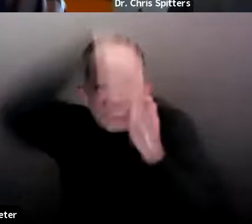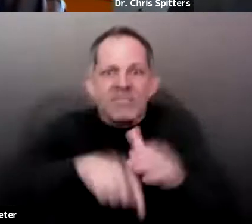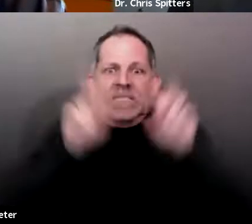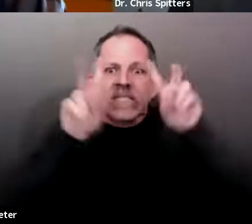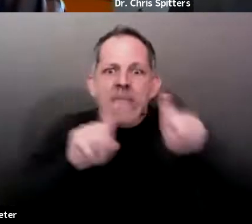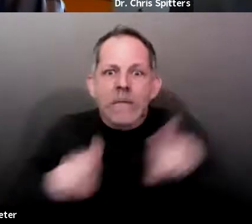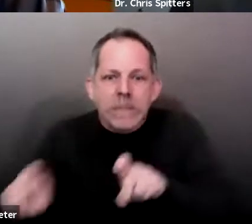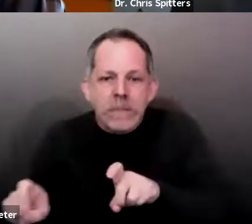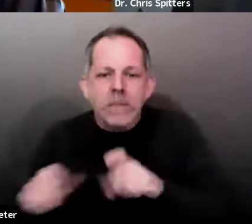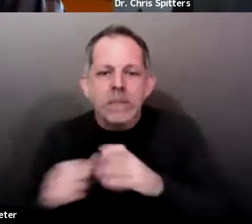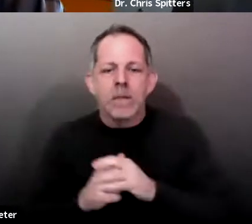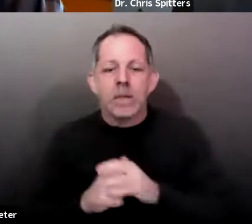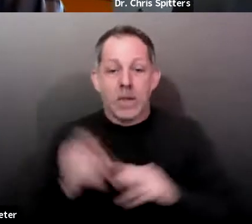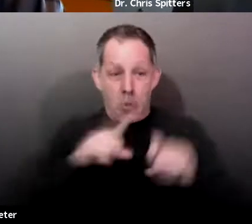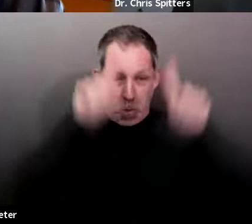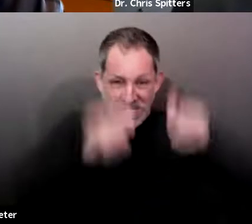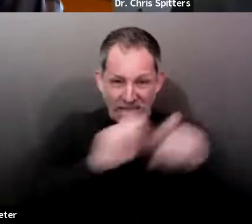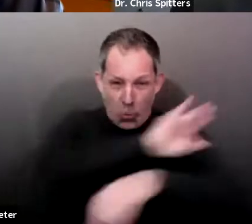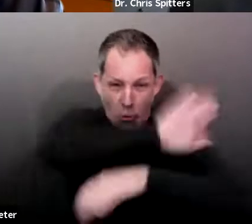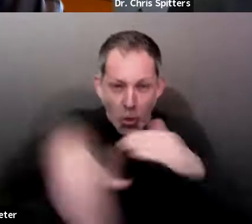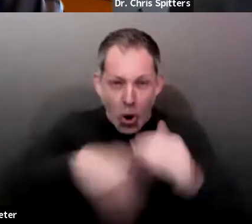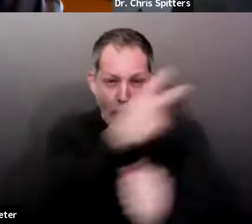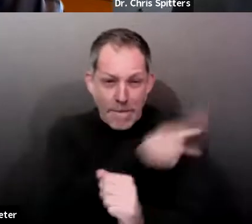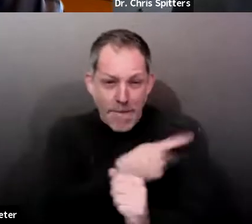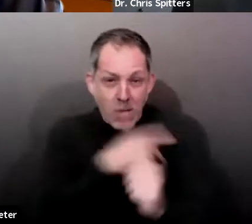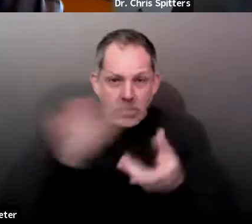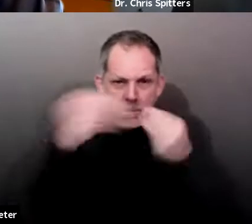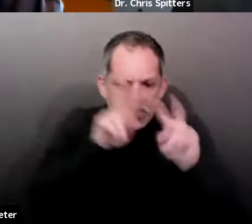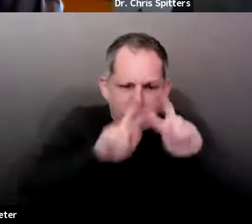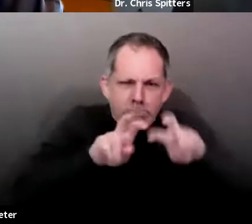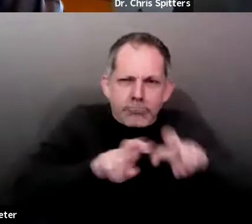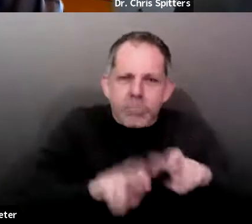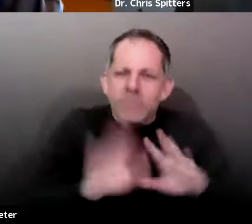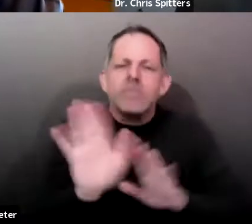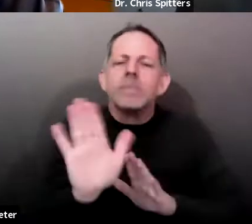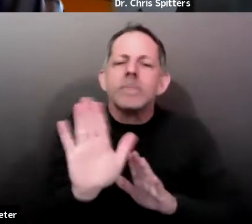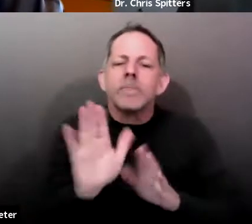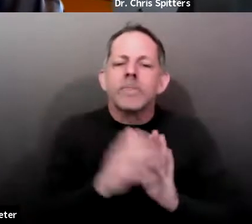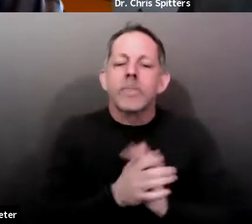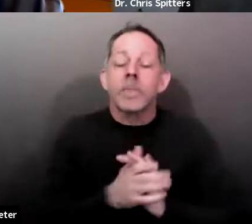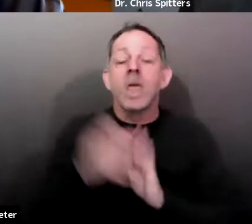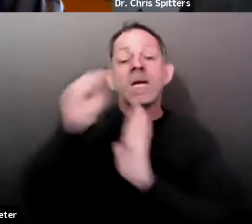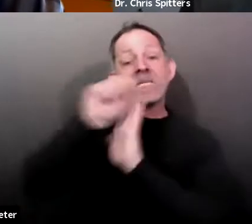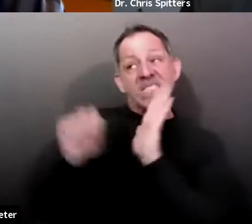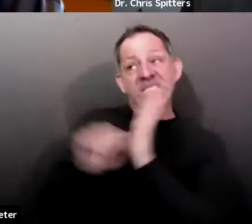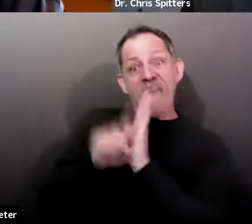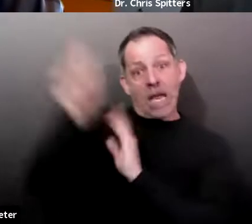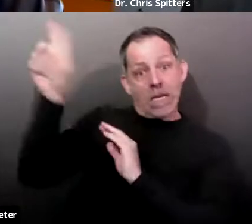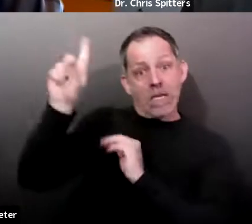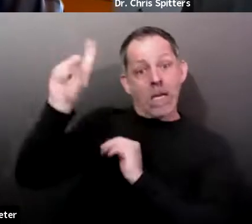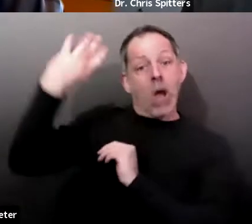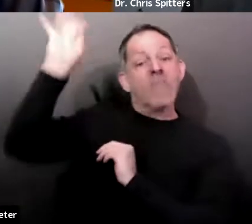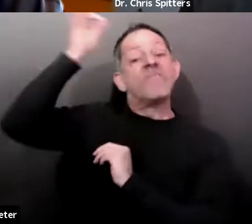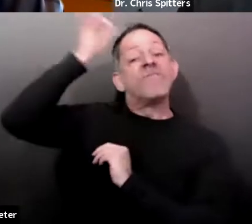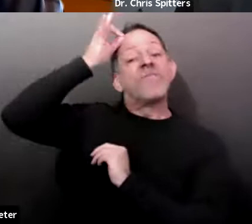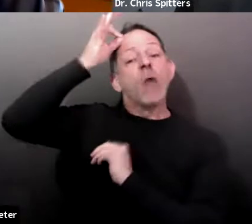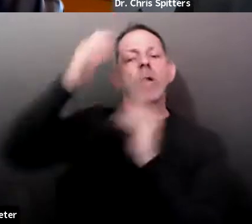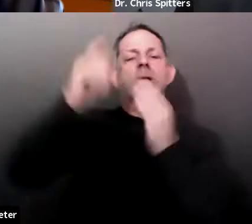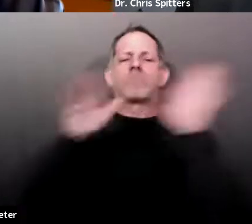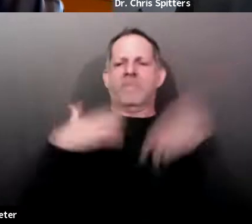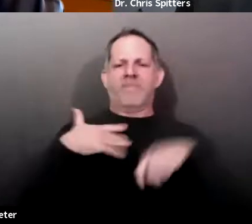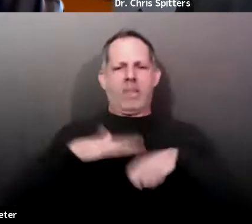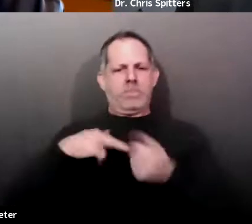So the state is using this and the federal government as well to get a general idea of where these are at.